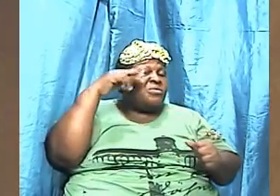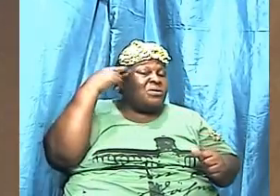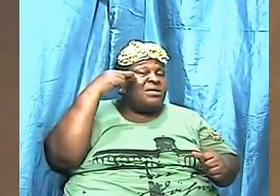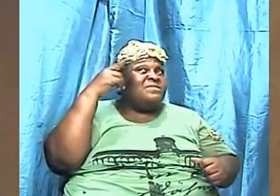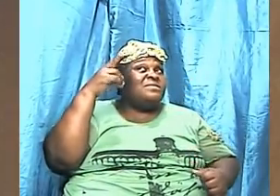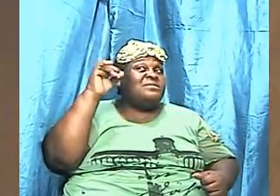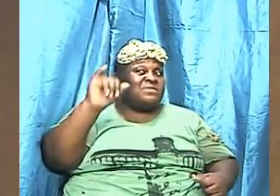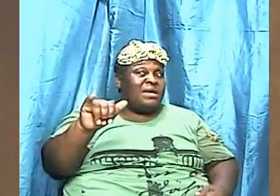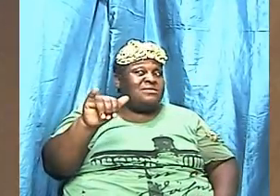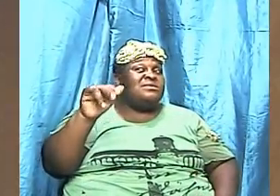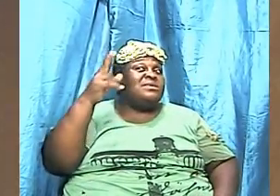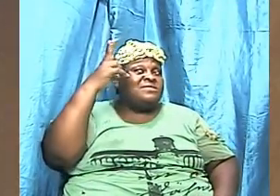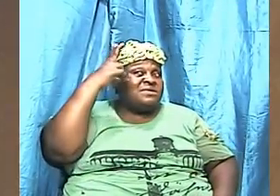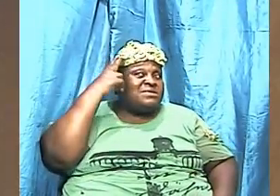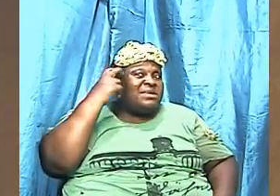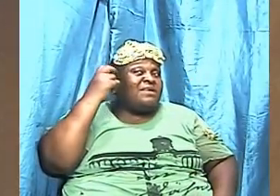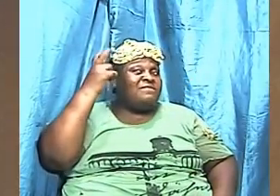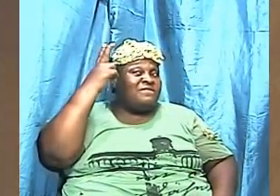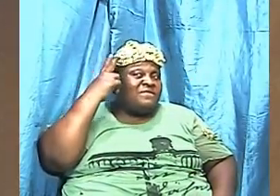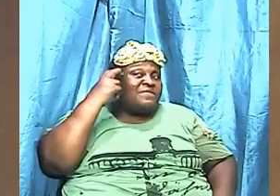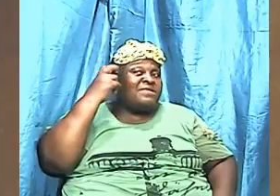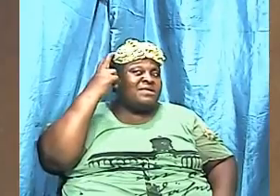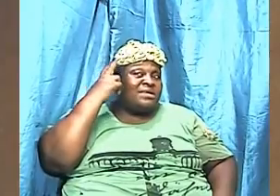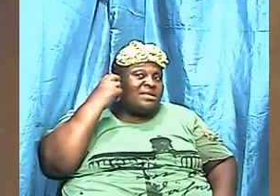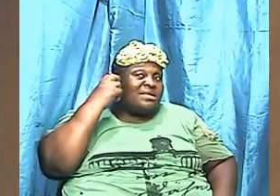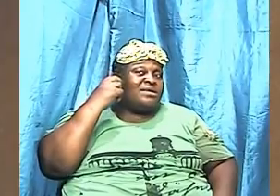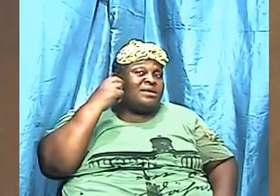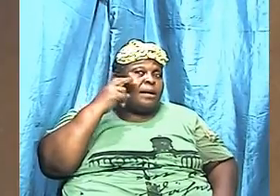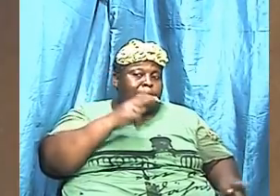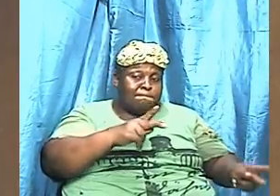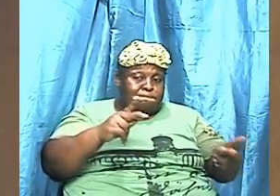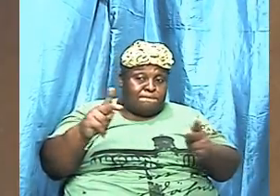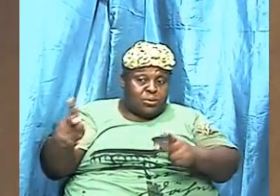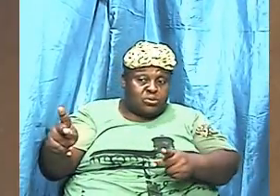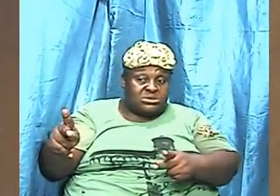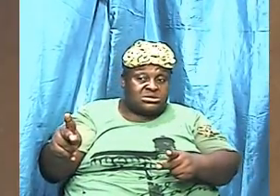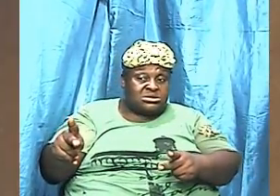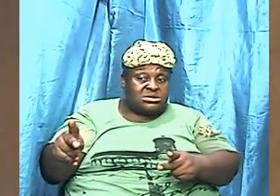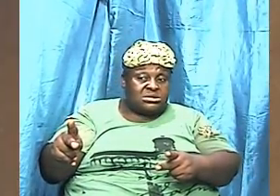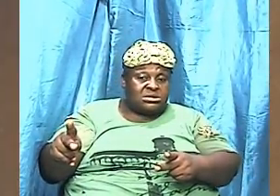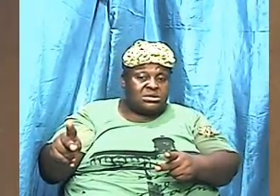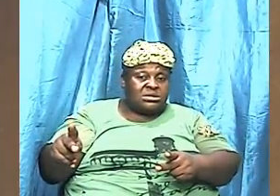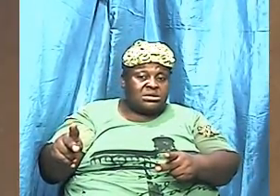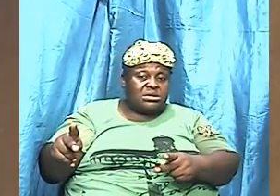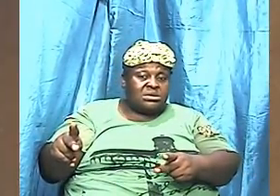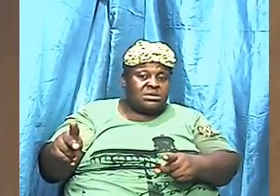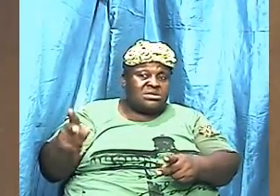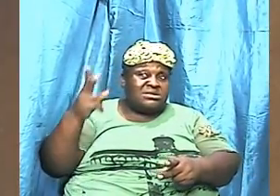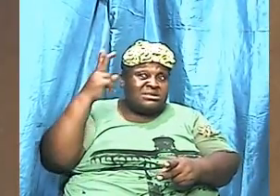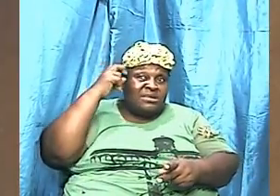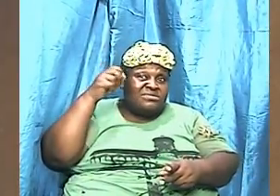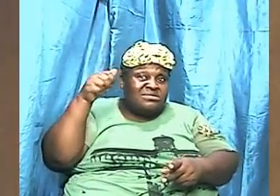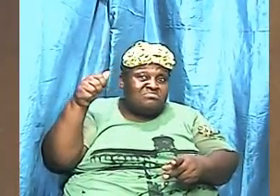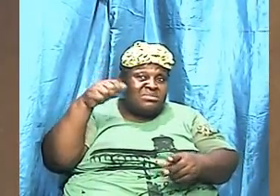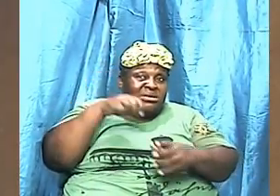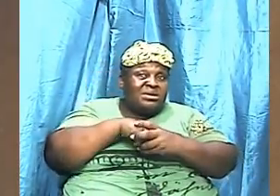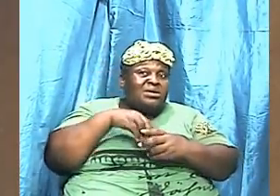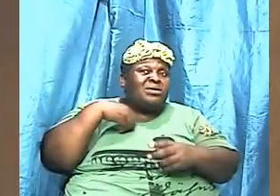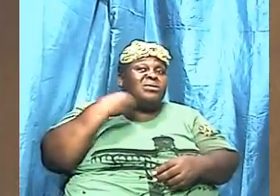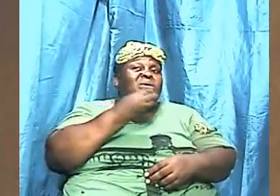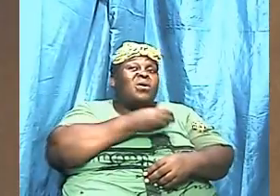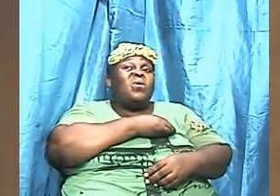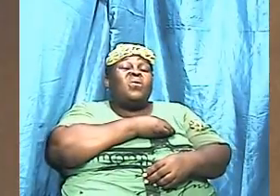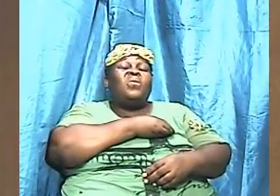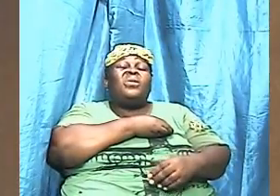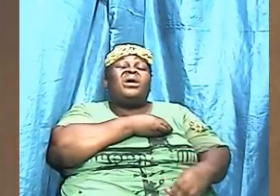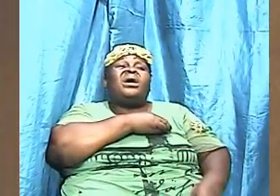adversary has injected himself into our consciousness and cause us to think